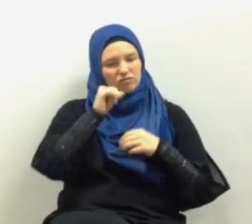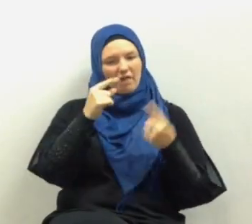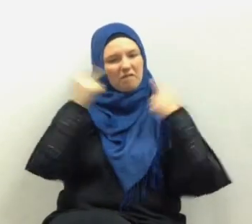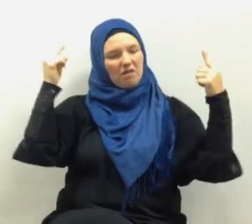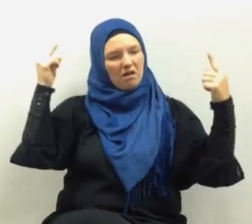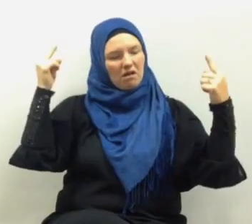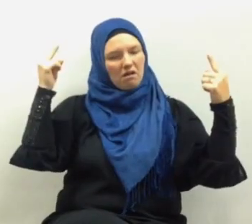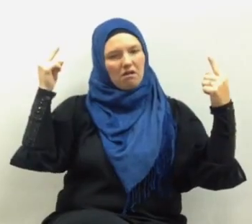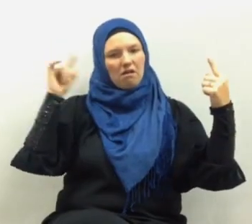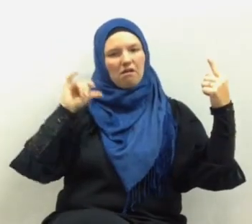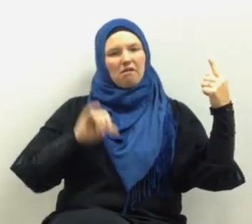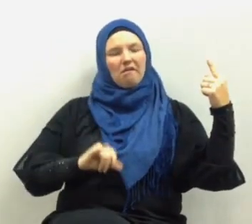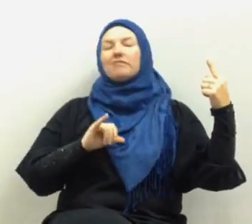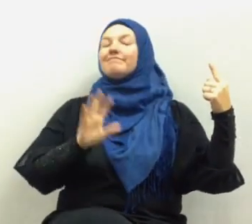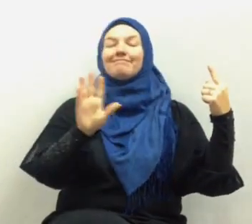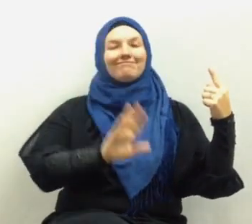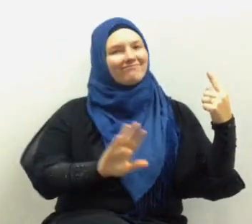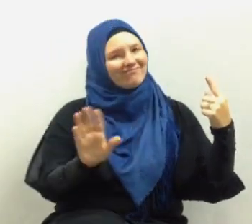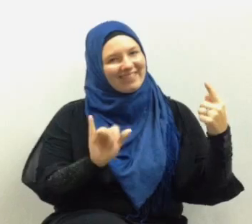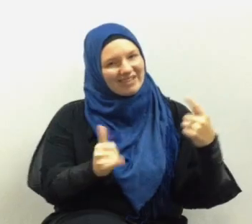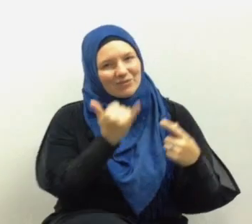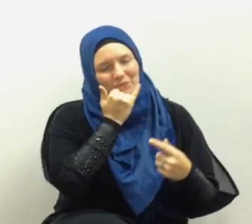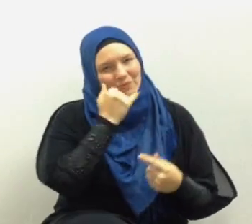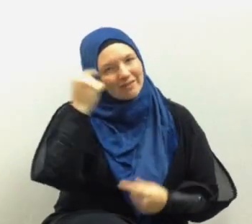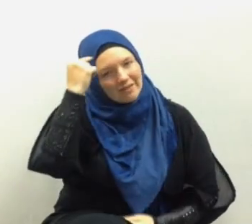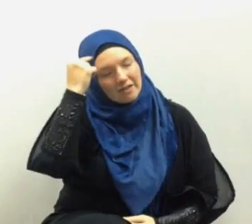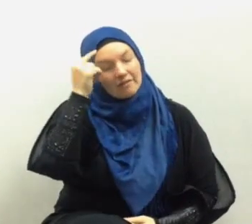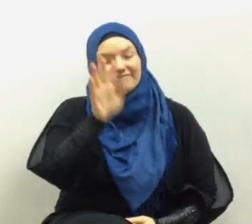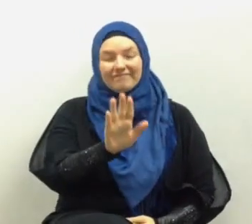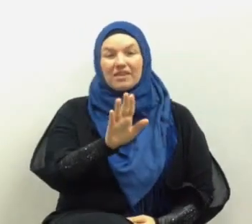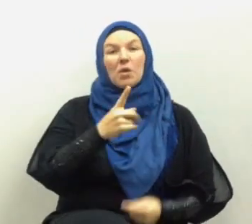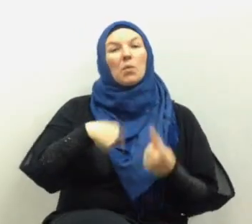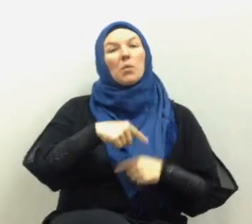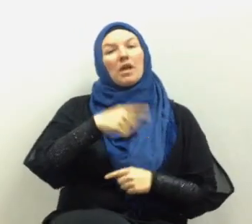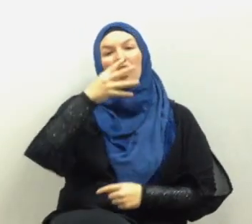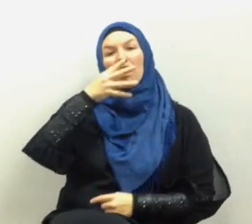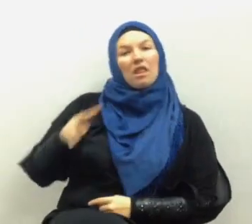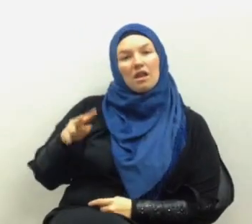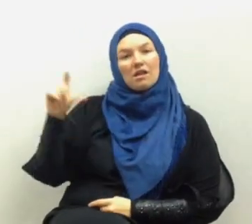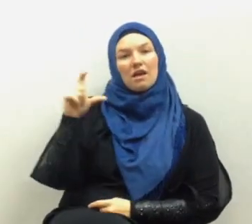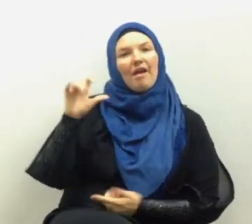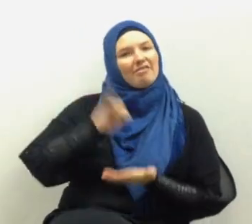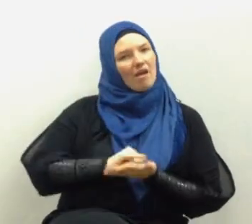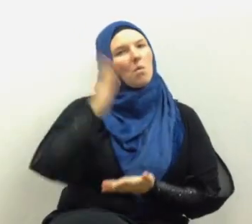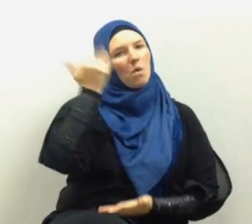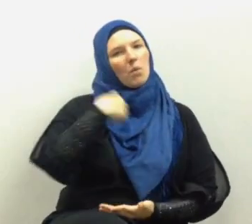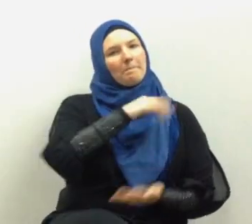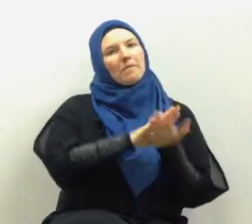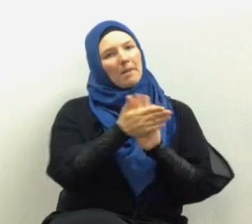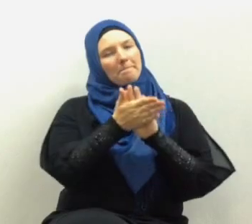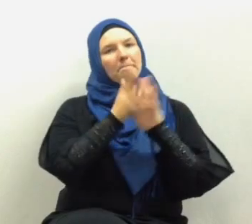but it is because of our neglect of Islam that we are lost